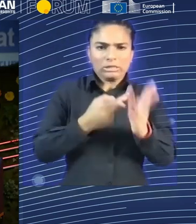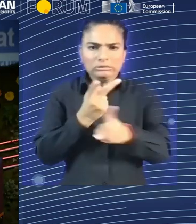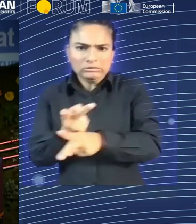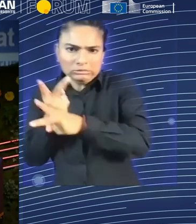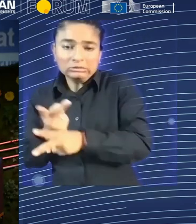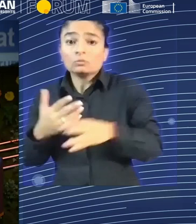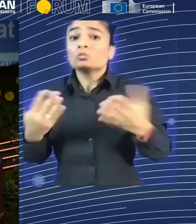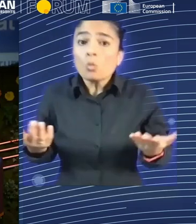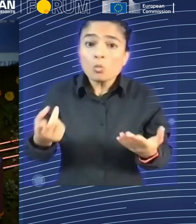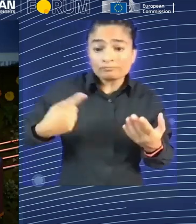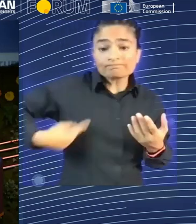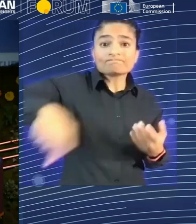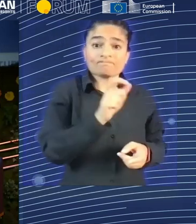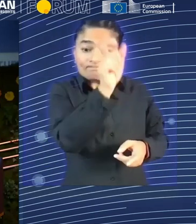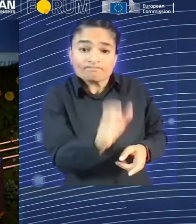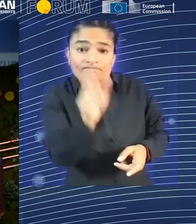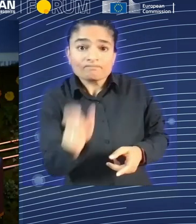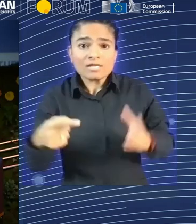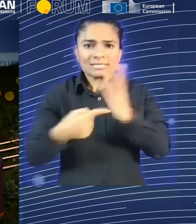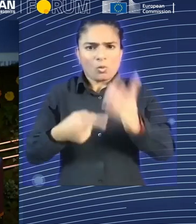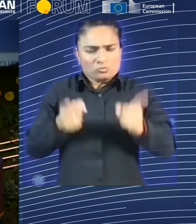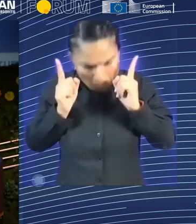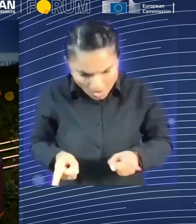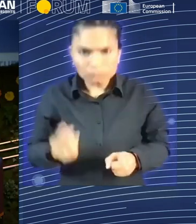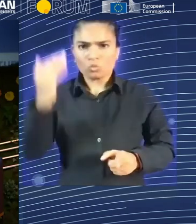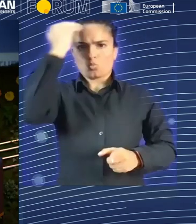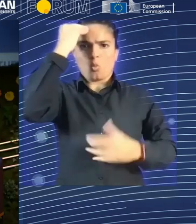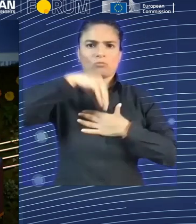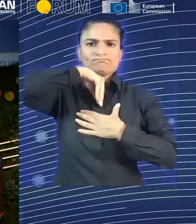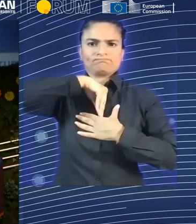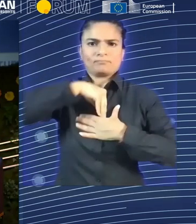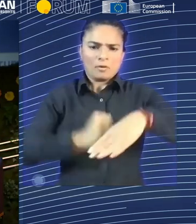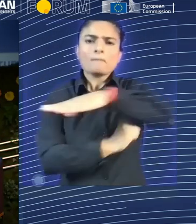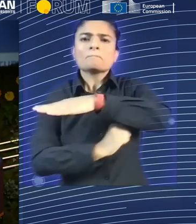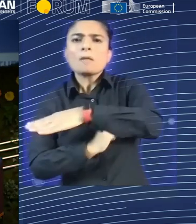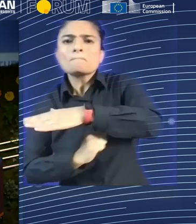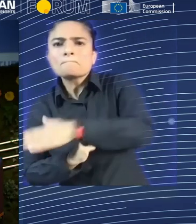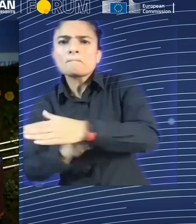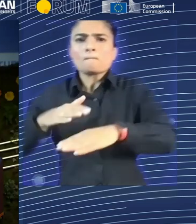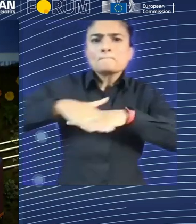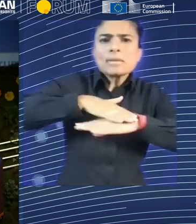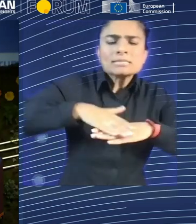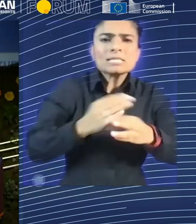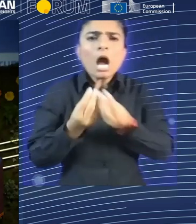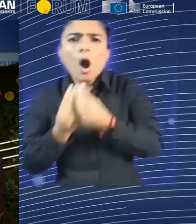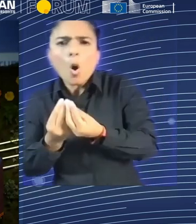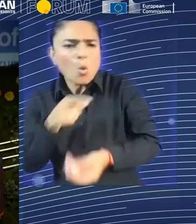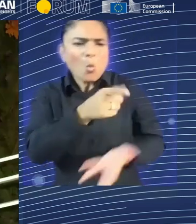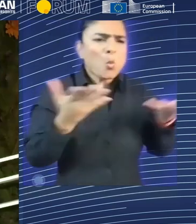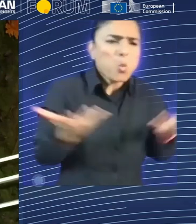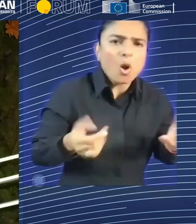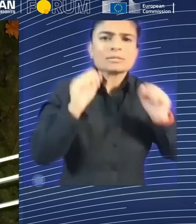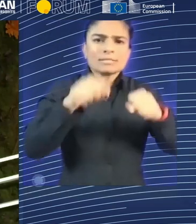digest all, you know, how they can, you know, change and tune their ways of working. So